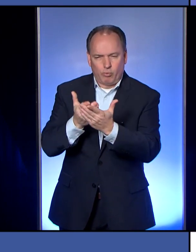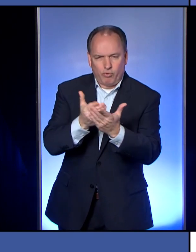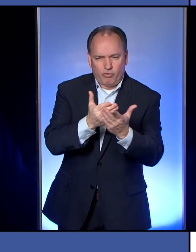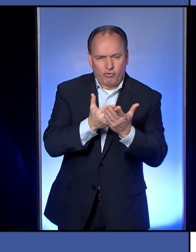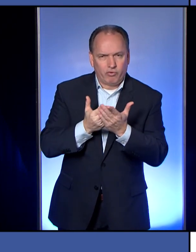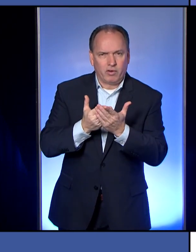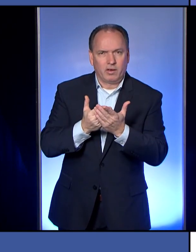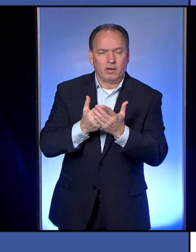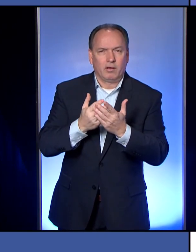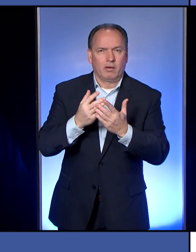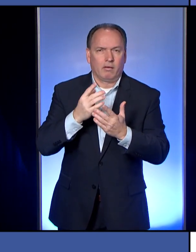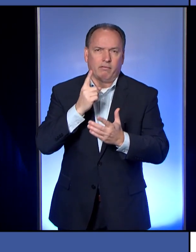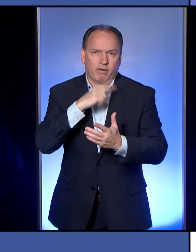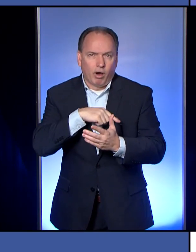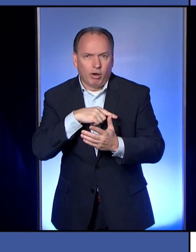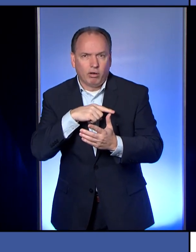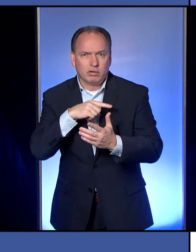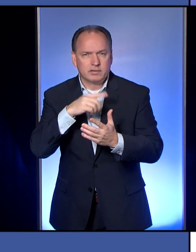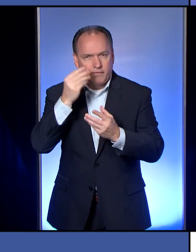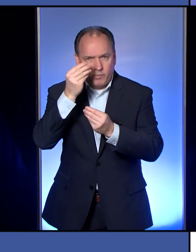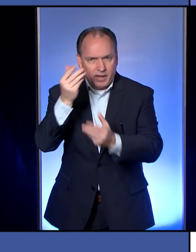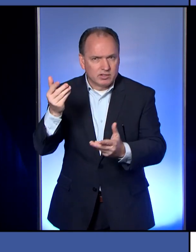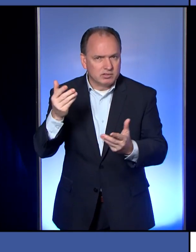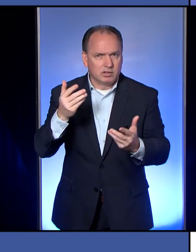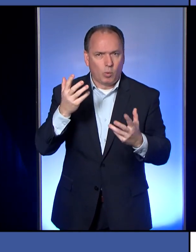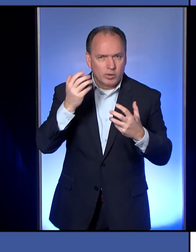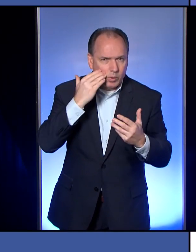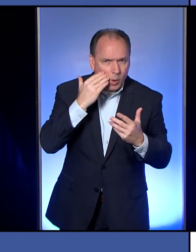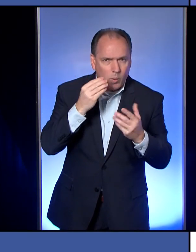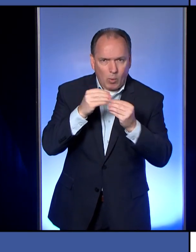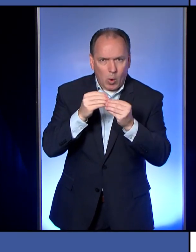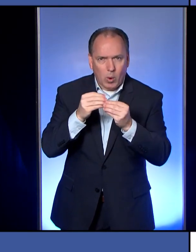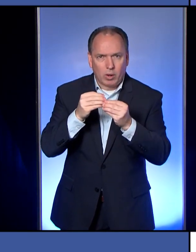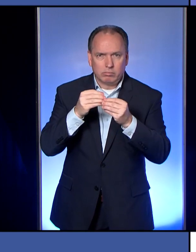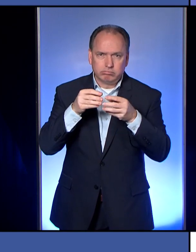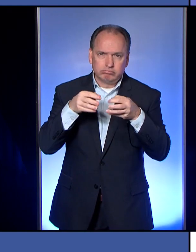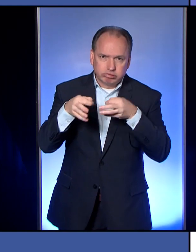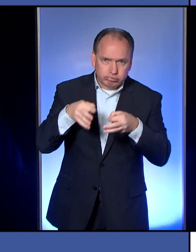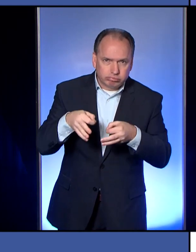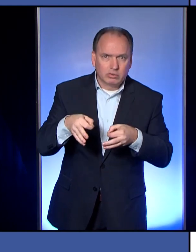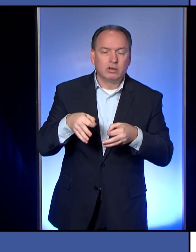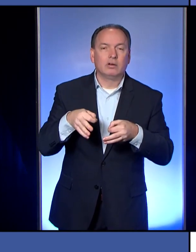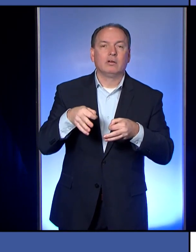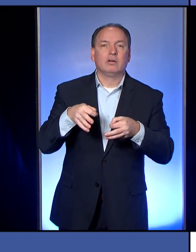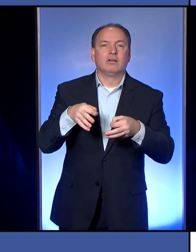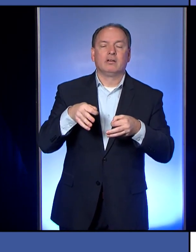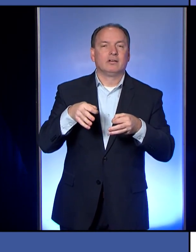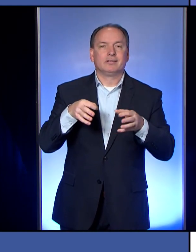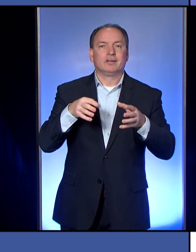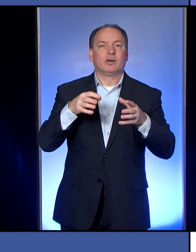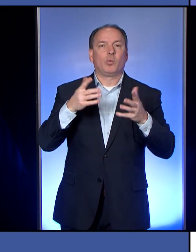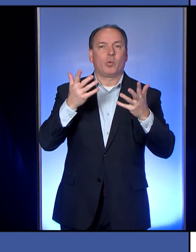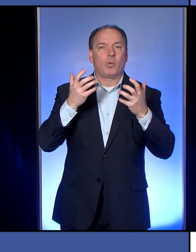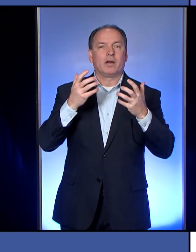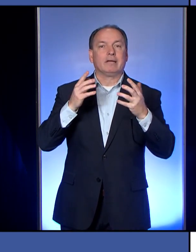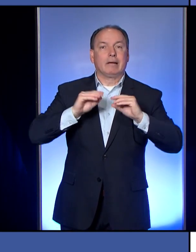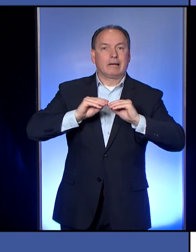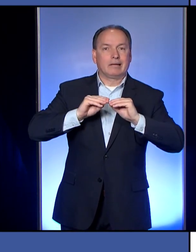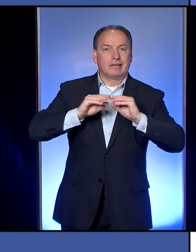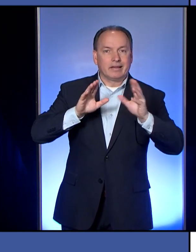that you might hear that you're not sure about. It's really to, to, to try to debunk inaccurate news